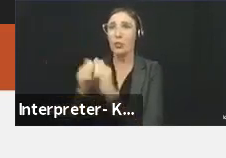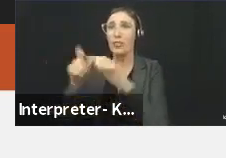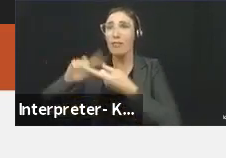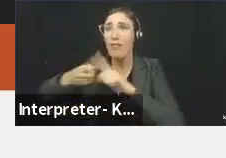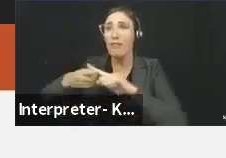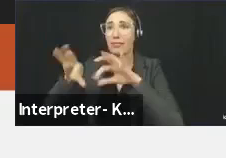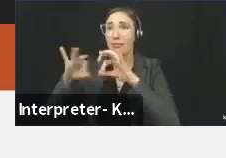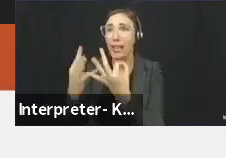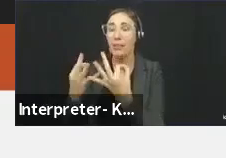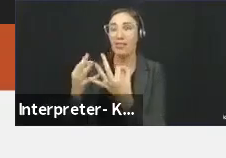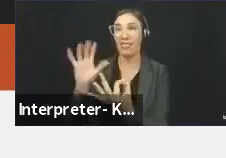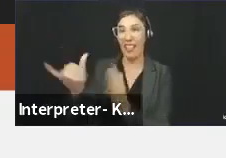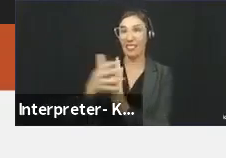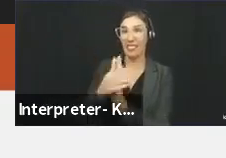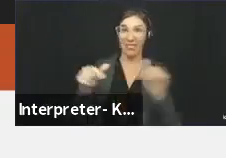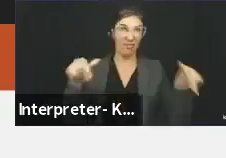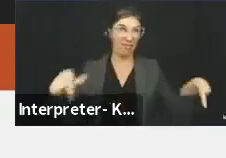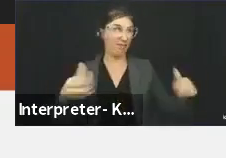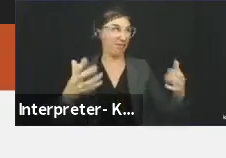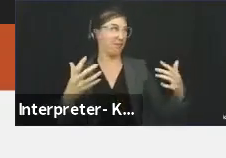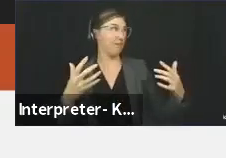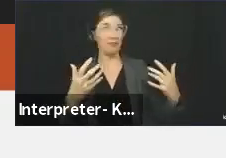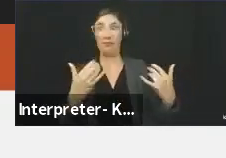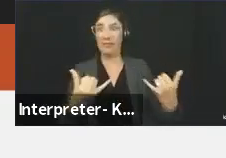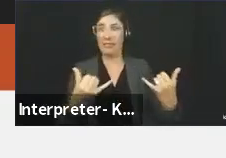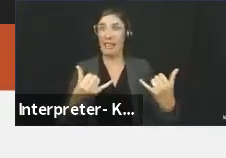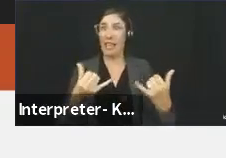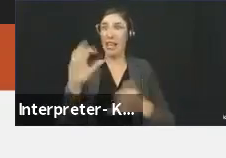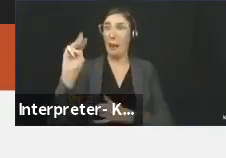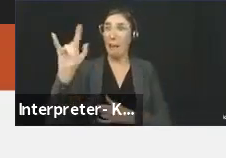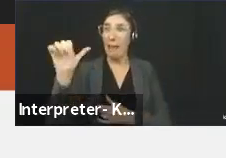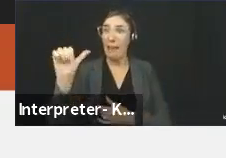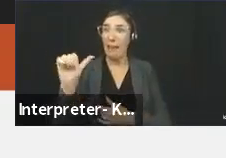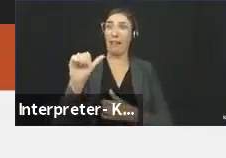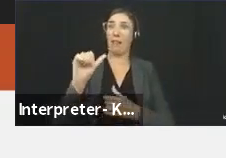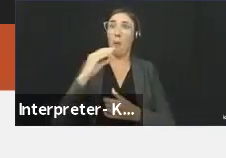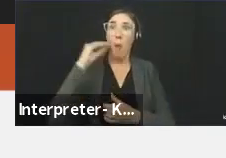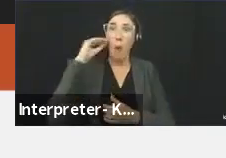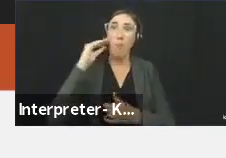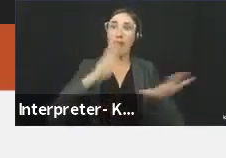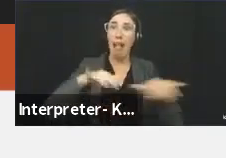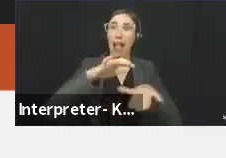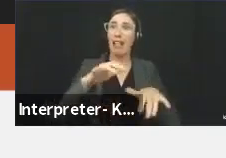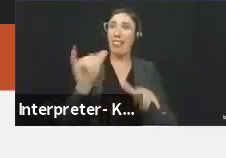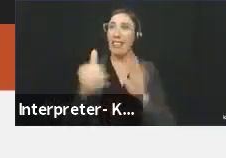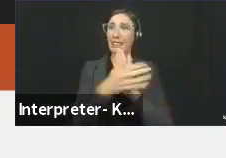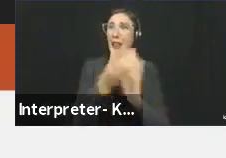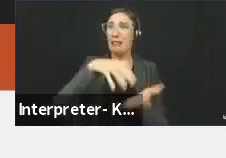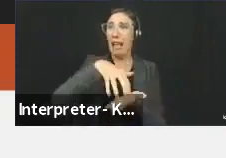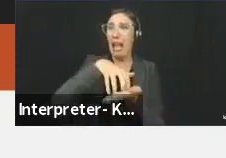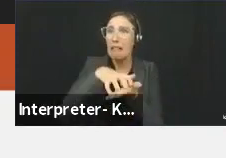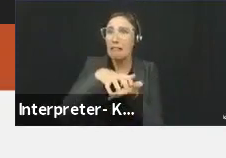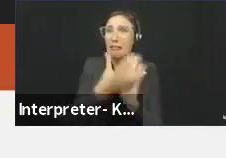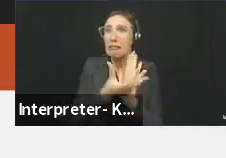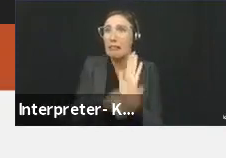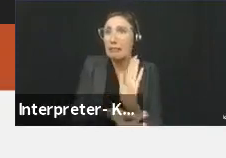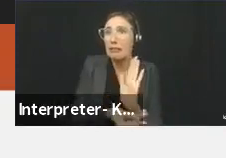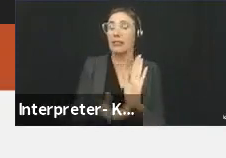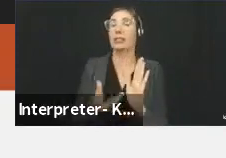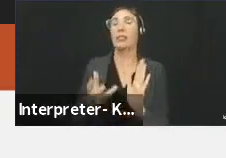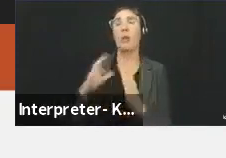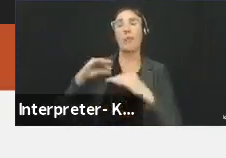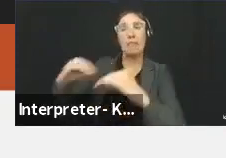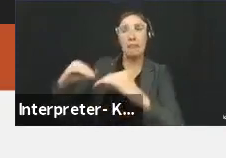in today's climate. But it's important to remember, it's likely many of us will be able to make the